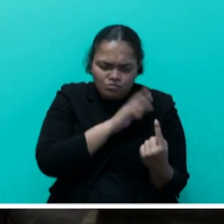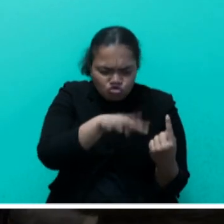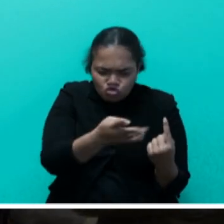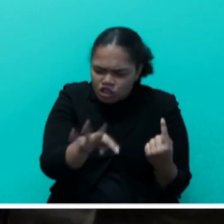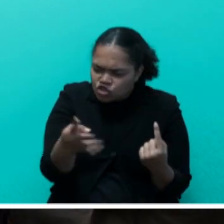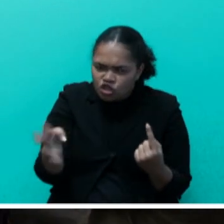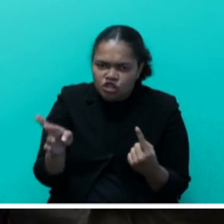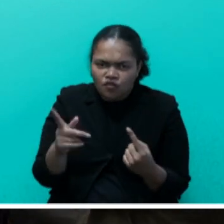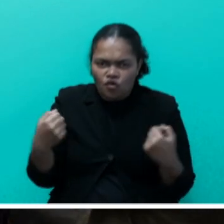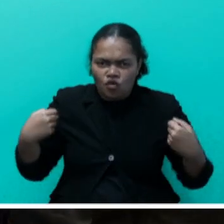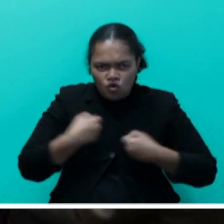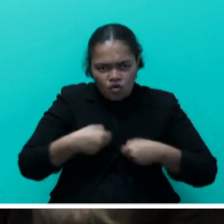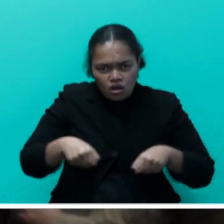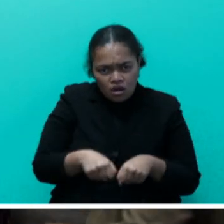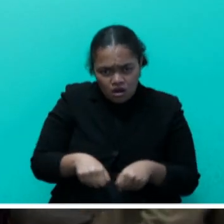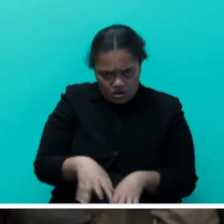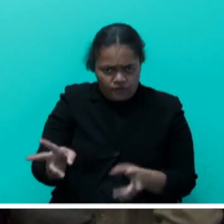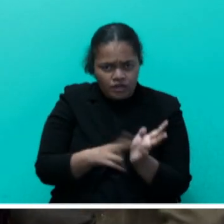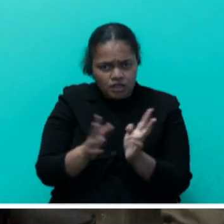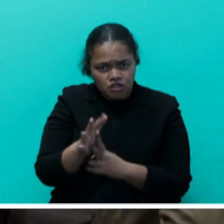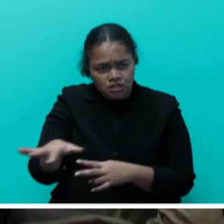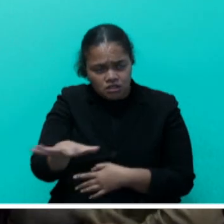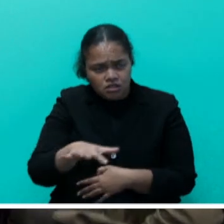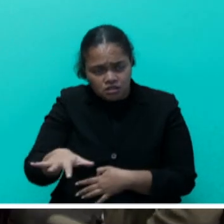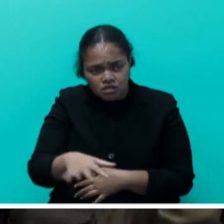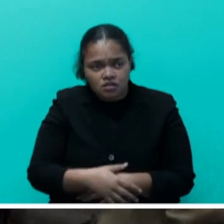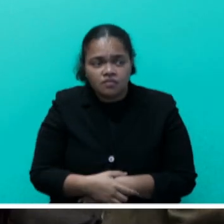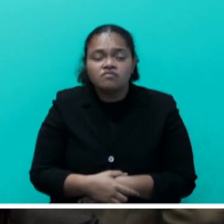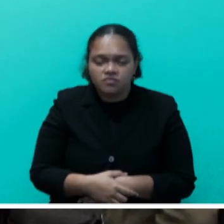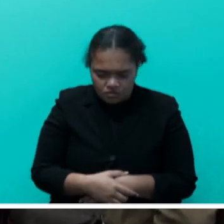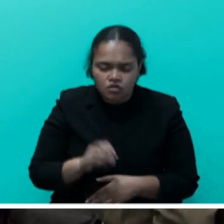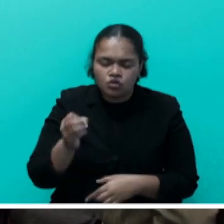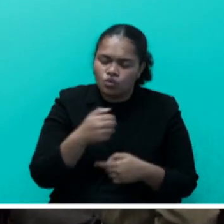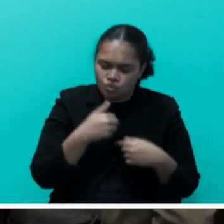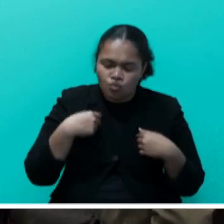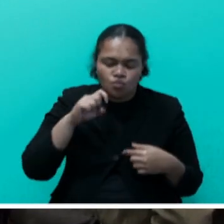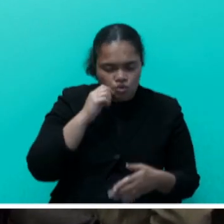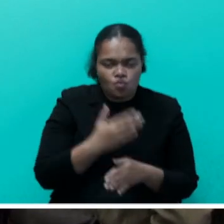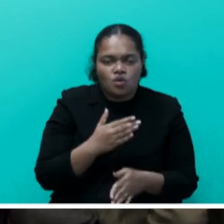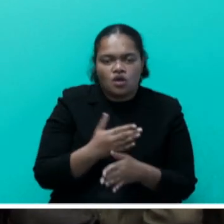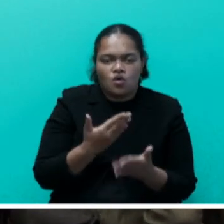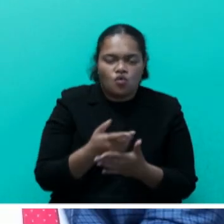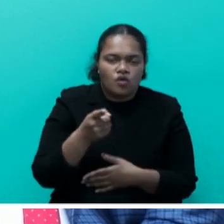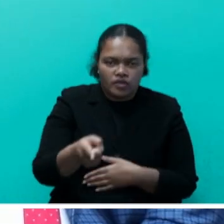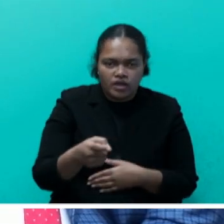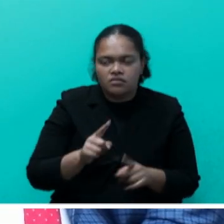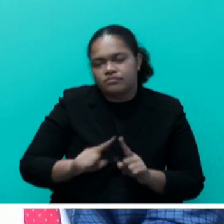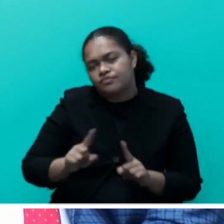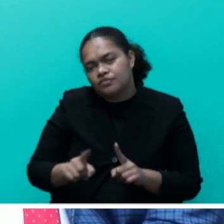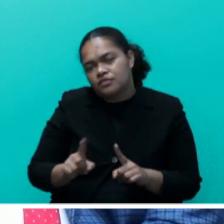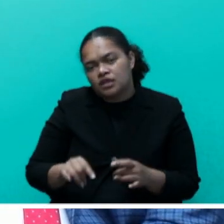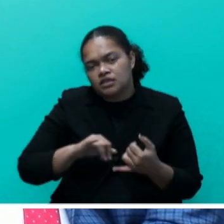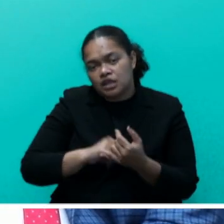sir, this morning that. Or even the villages. Yes. So, we'll work on that with our various stakeholders